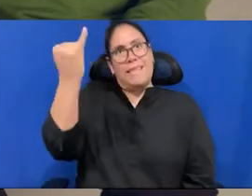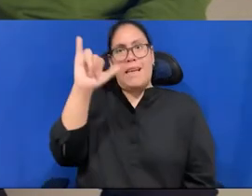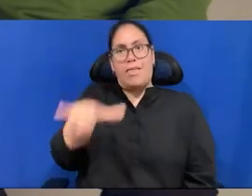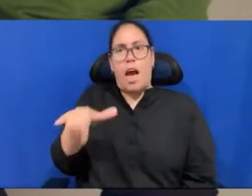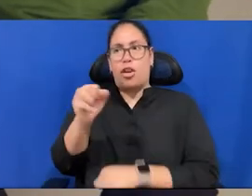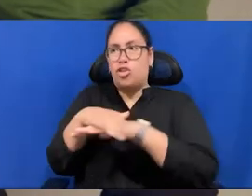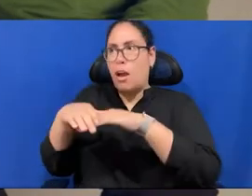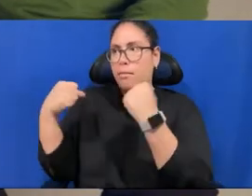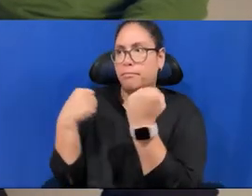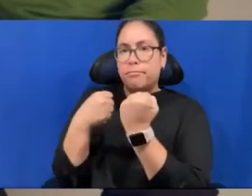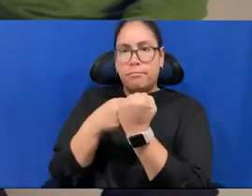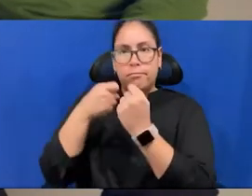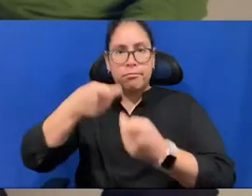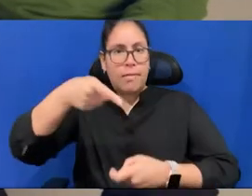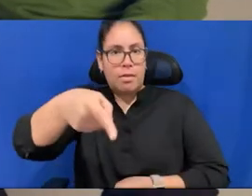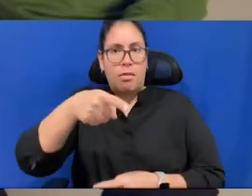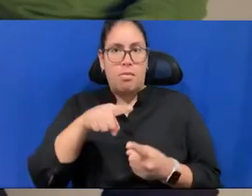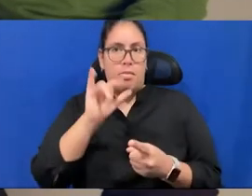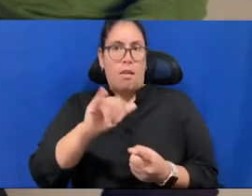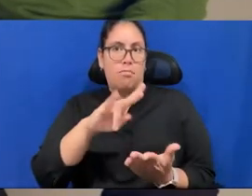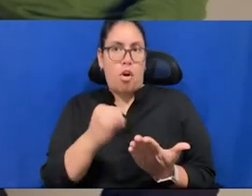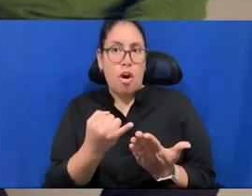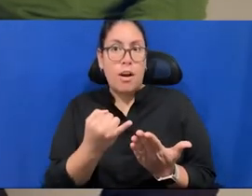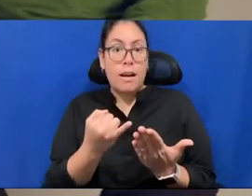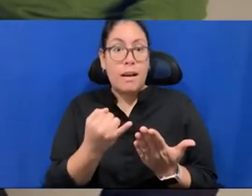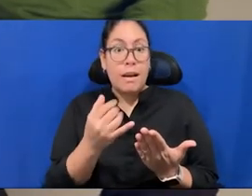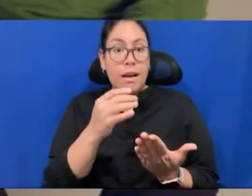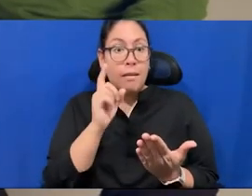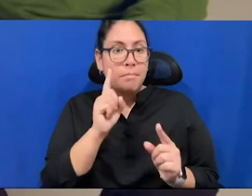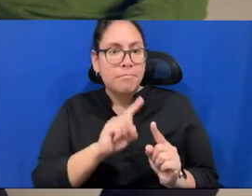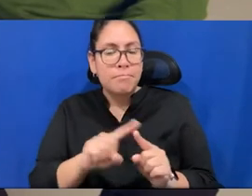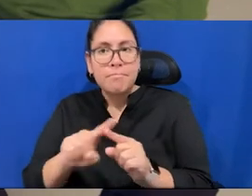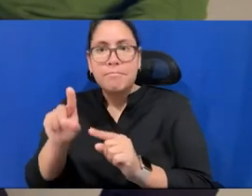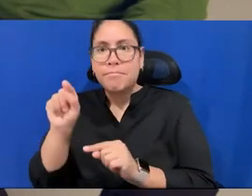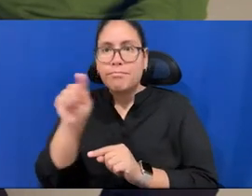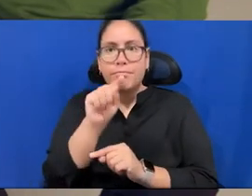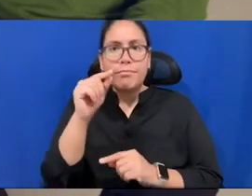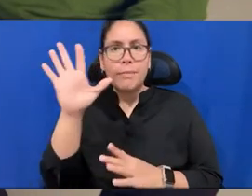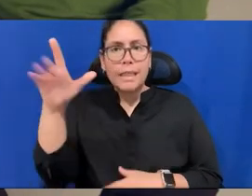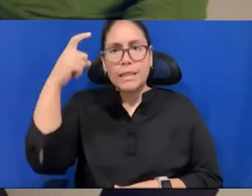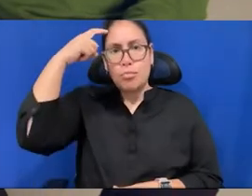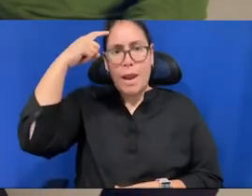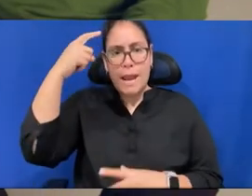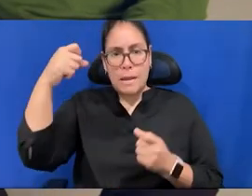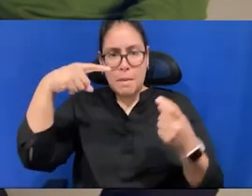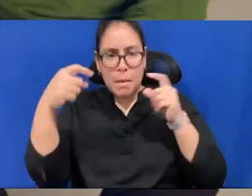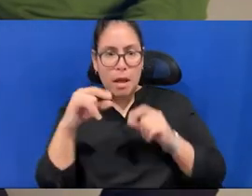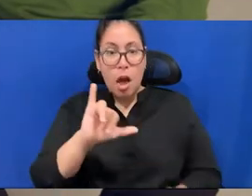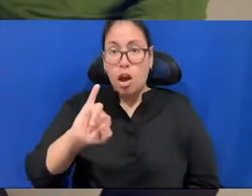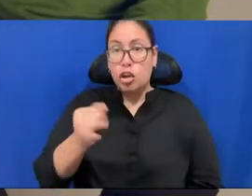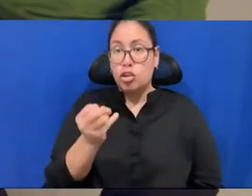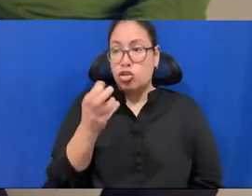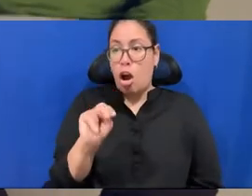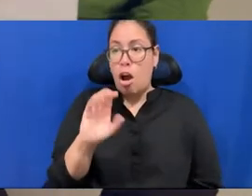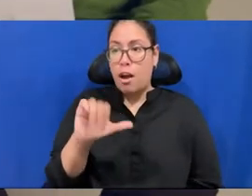And let's say when John Cage entered there and they hear his own brain making synapses, what we are thinking is like, what do you mean today? Or the